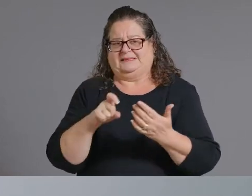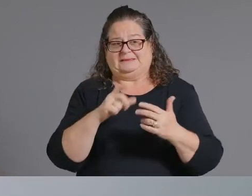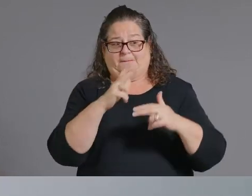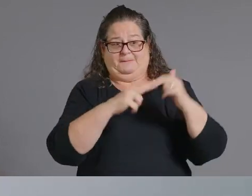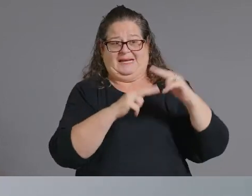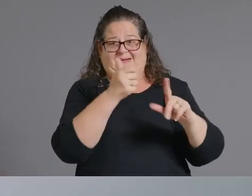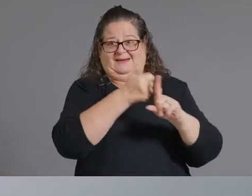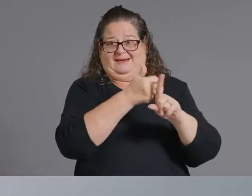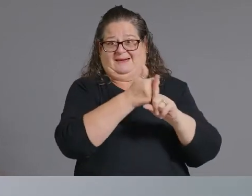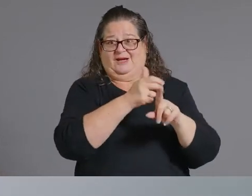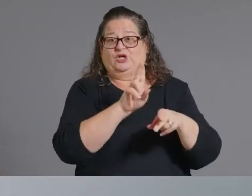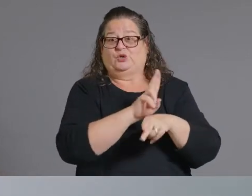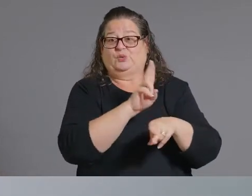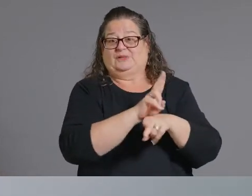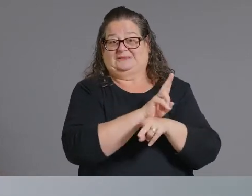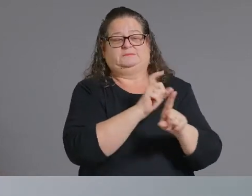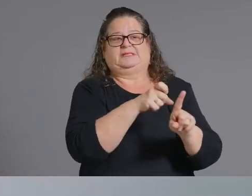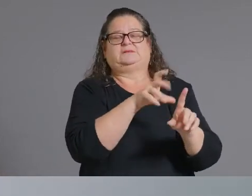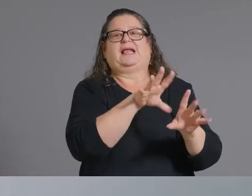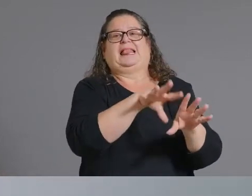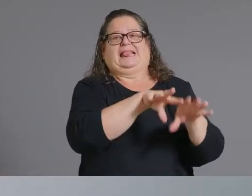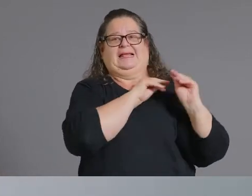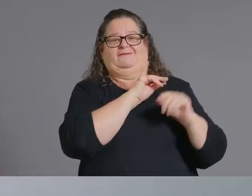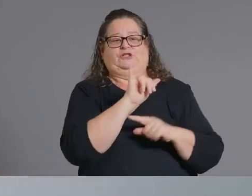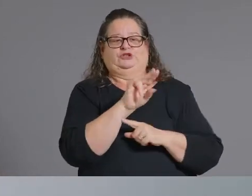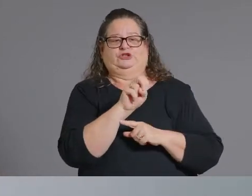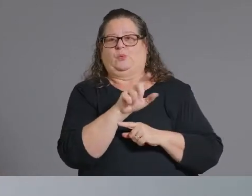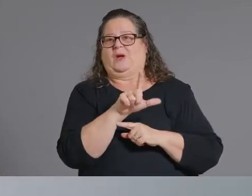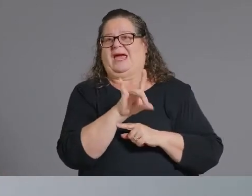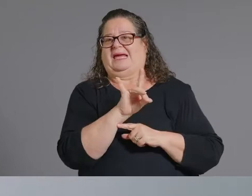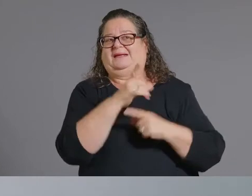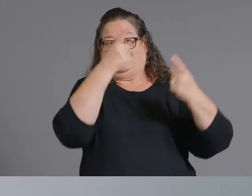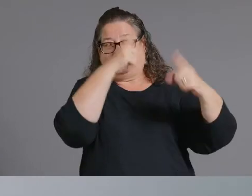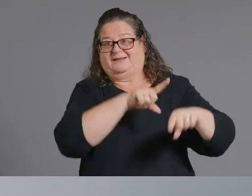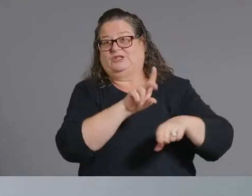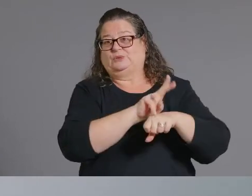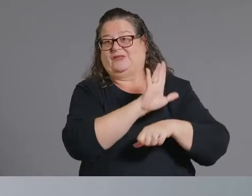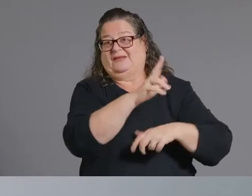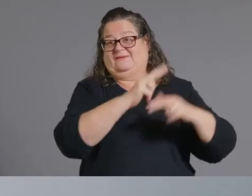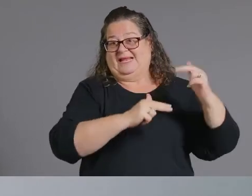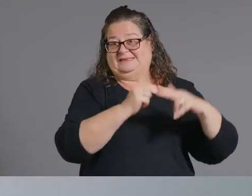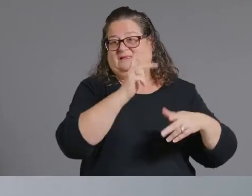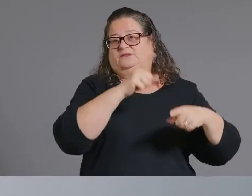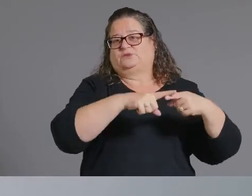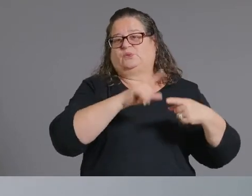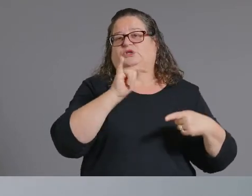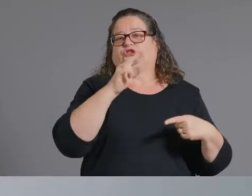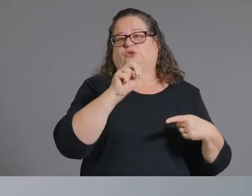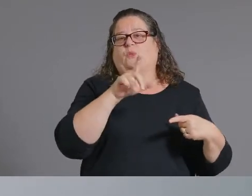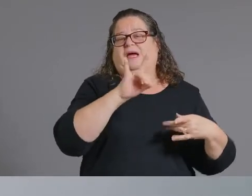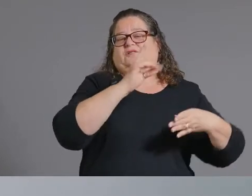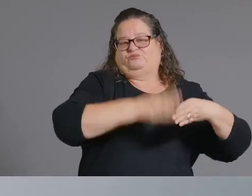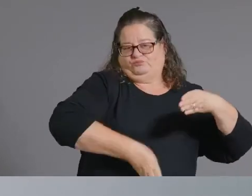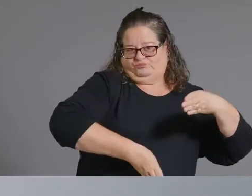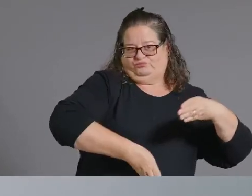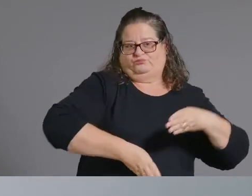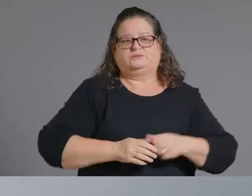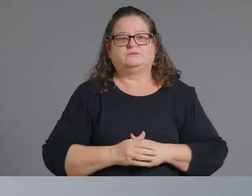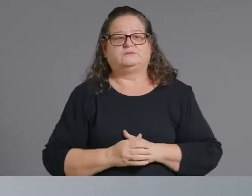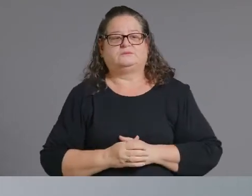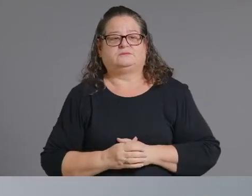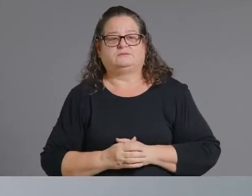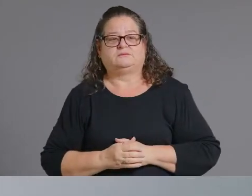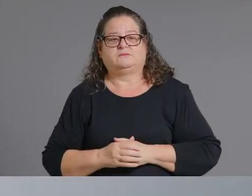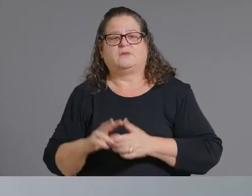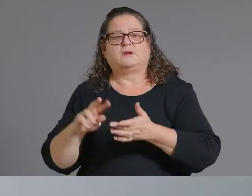that means uh whoever's running the clinics or the pods on your behalf or even the states they got a bunch of equipment to move around uh put it in